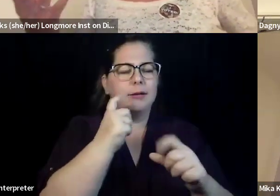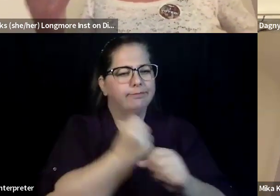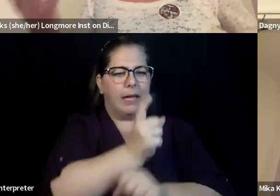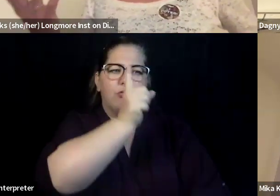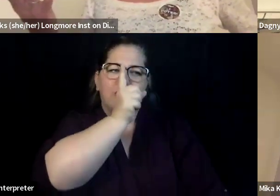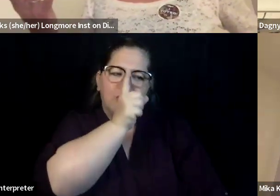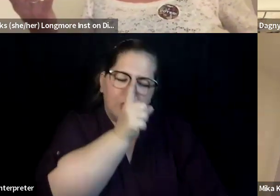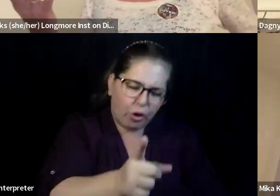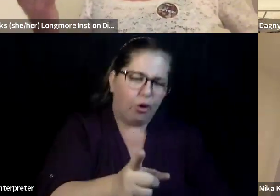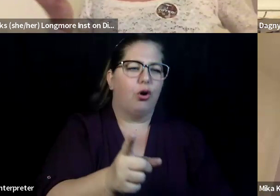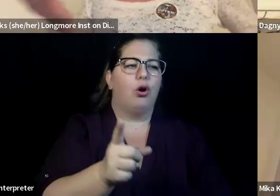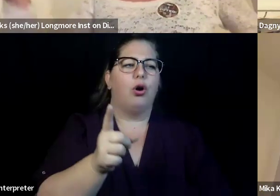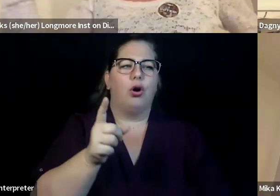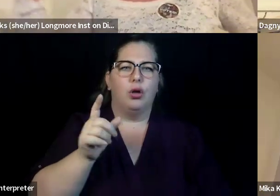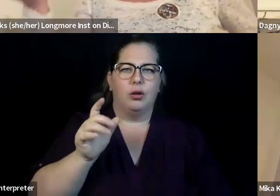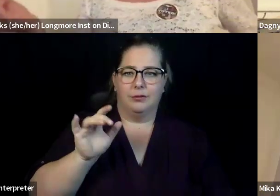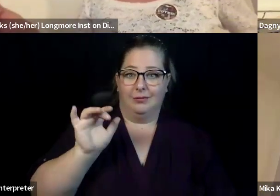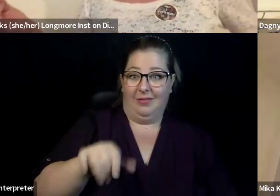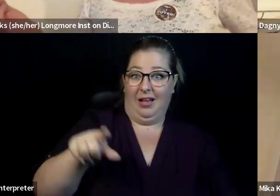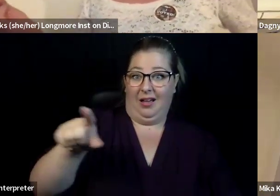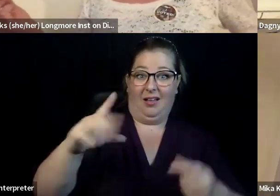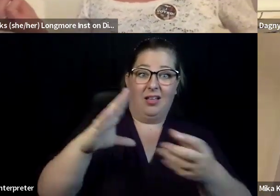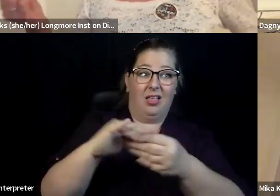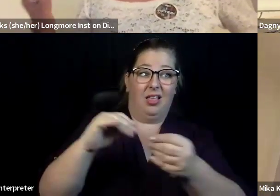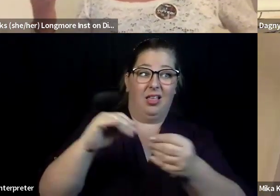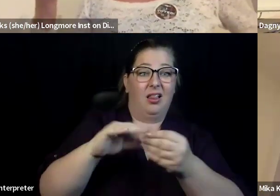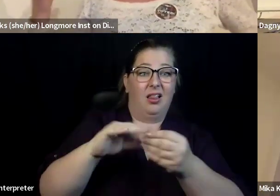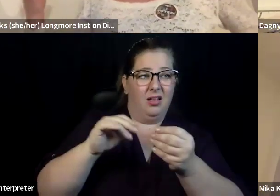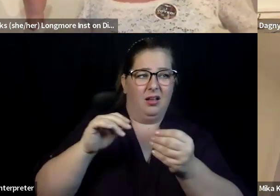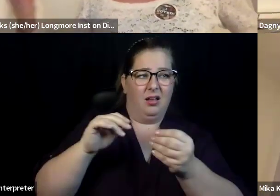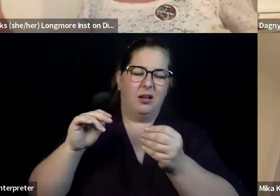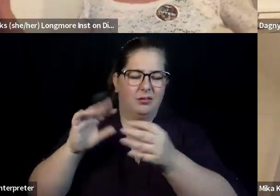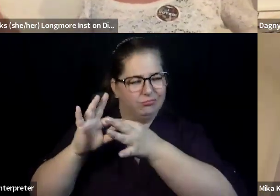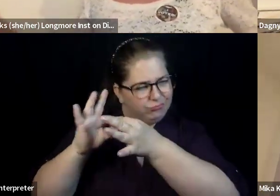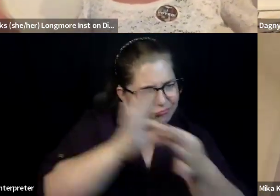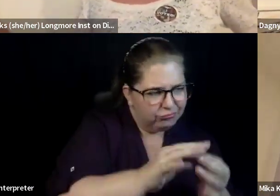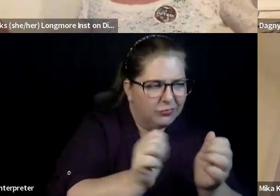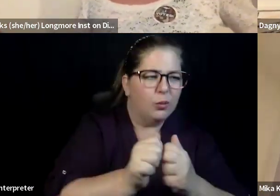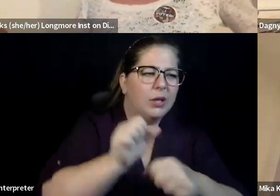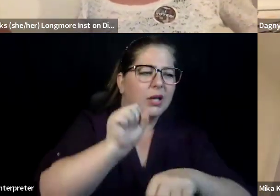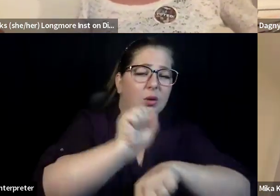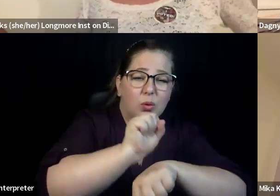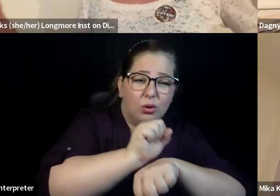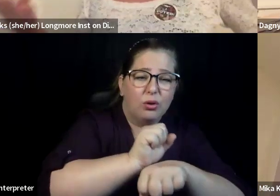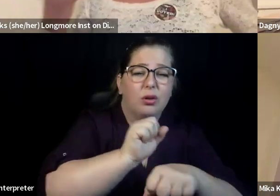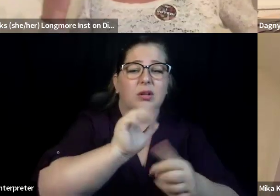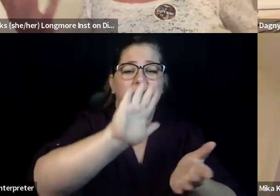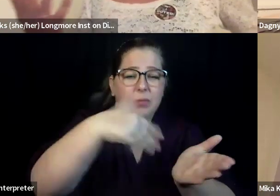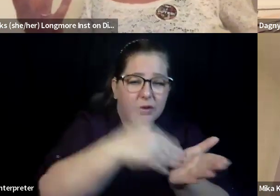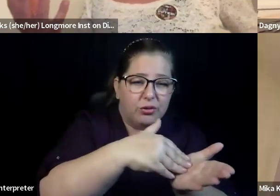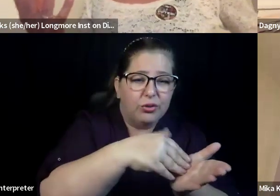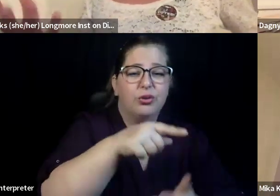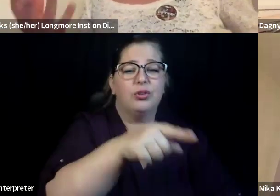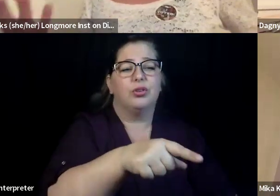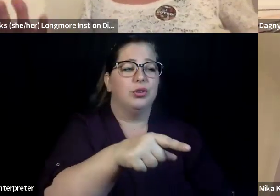of, of who is guiding the work of the center is the people who we most hope to serve. And so